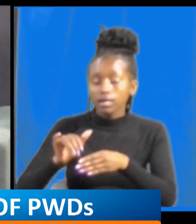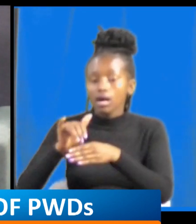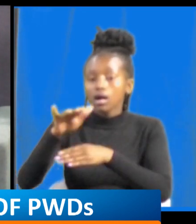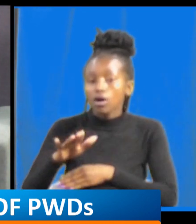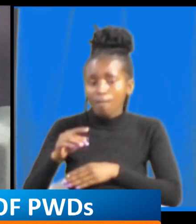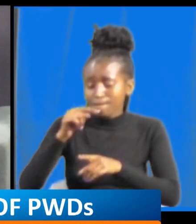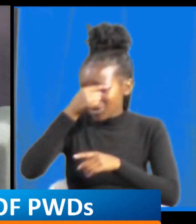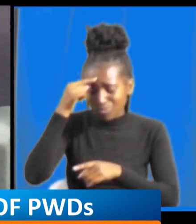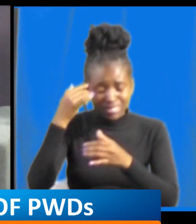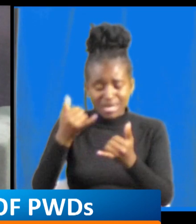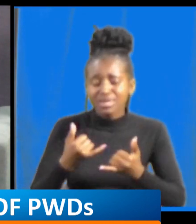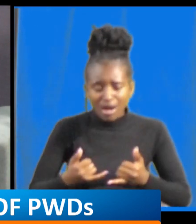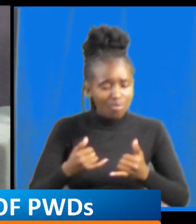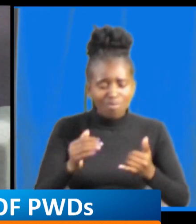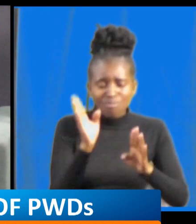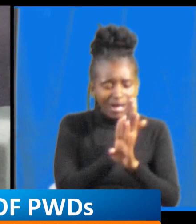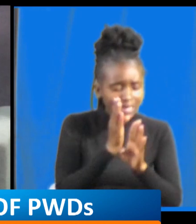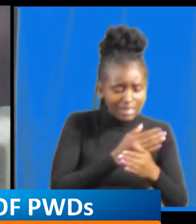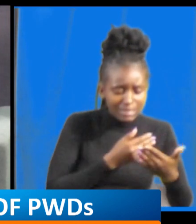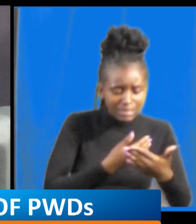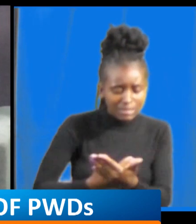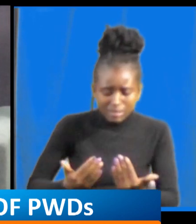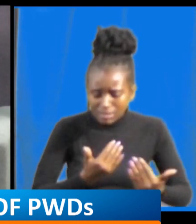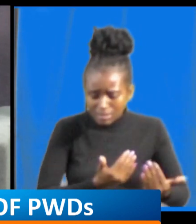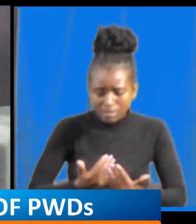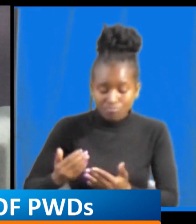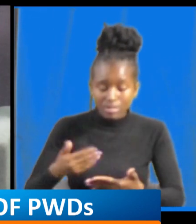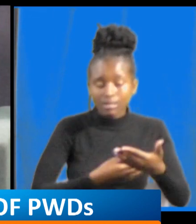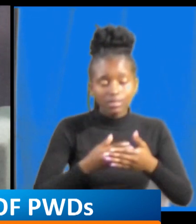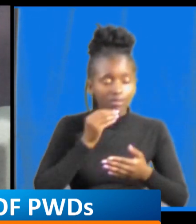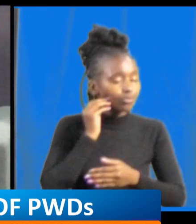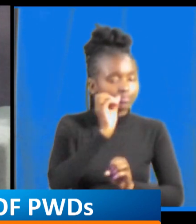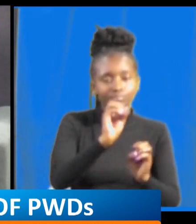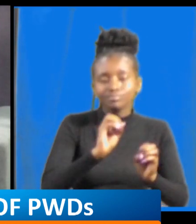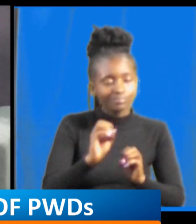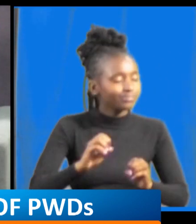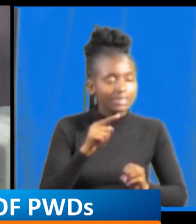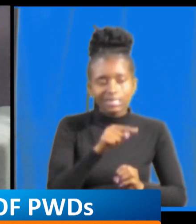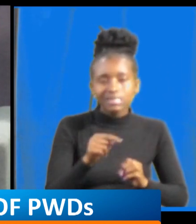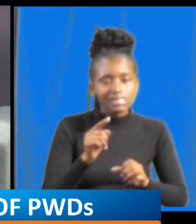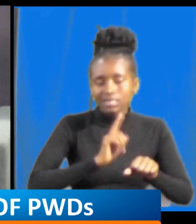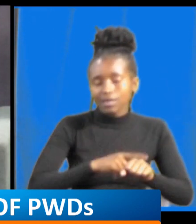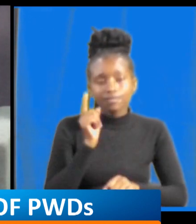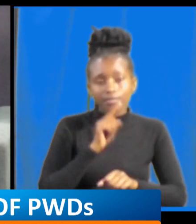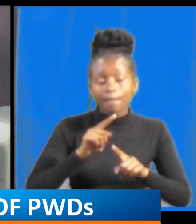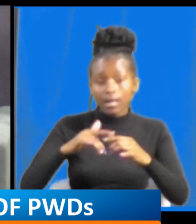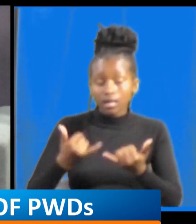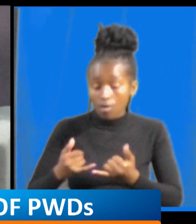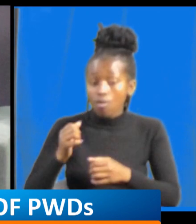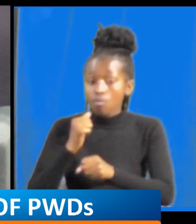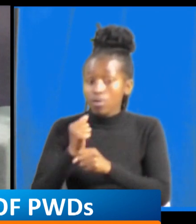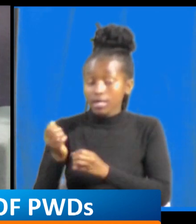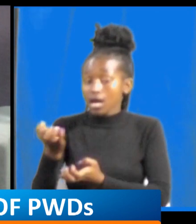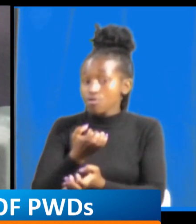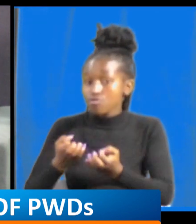children with disability at home so the work of the economic mentor now is to ensure that a